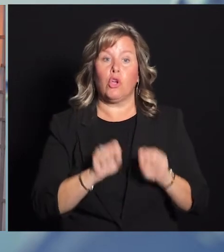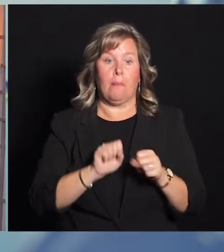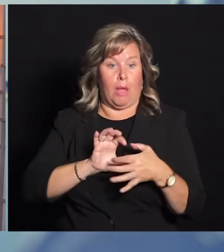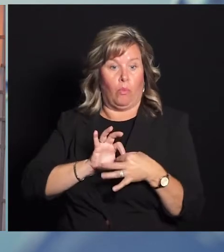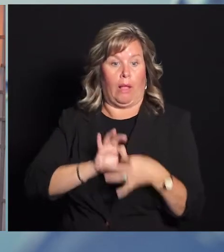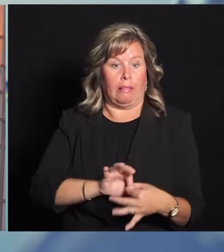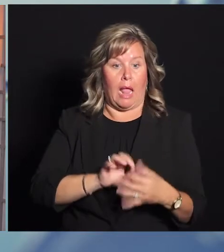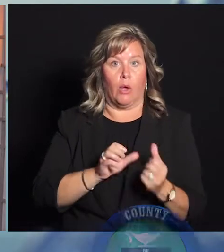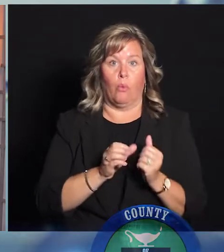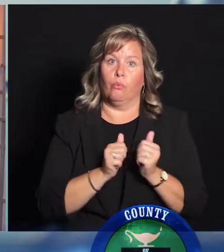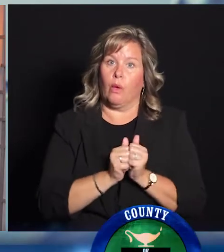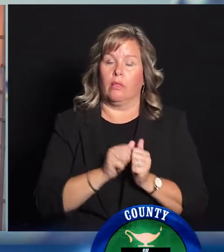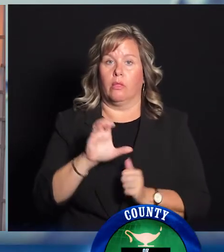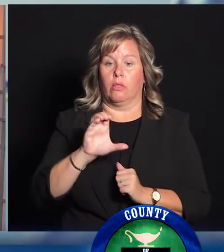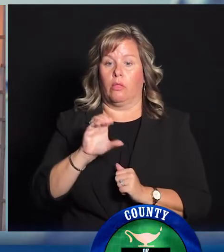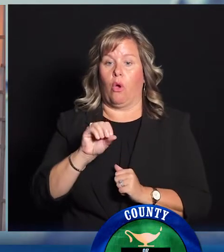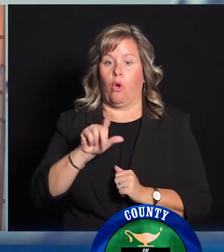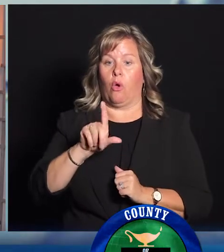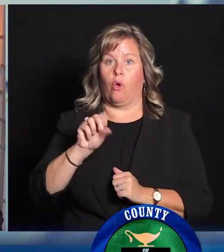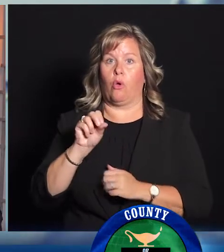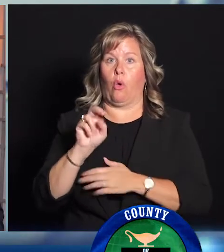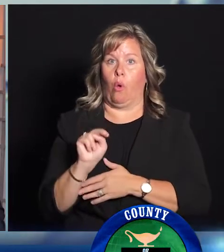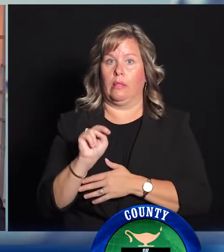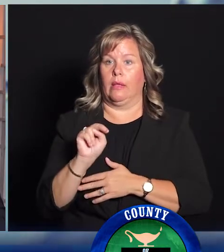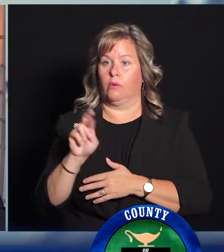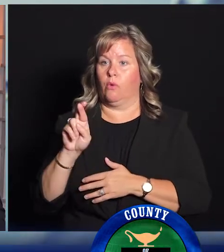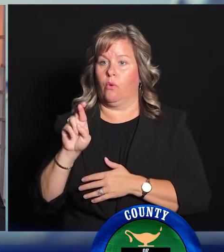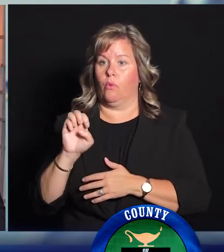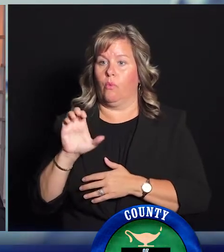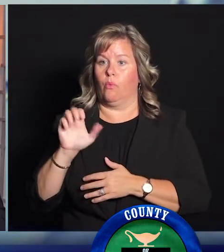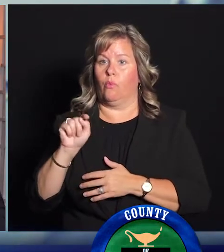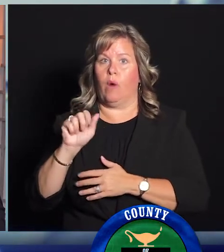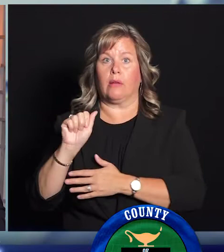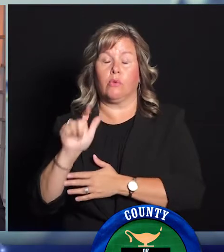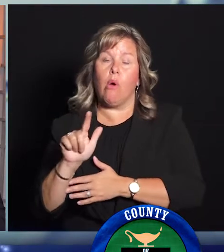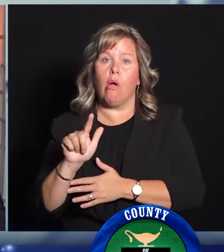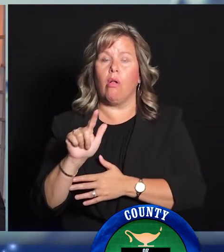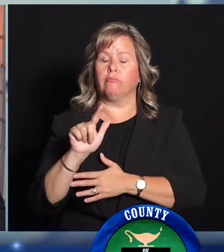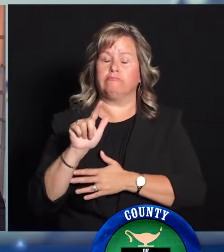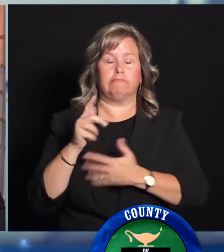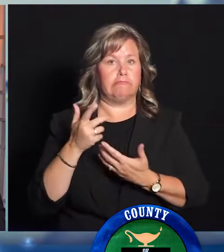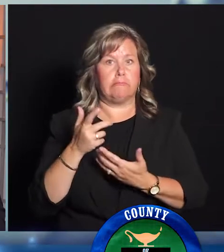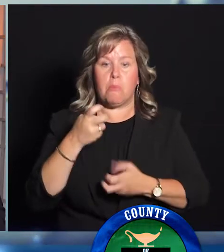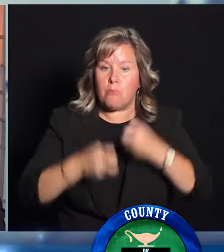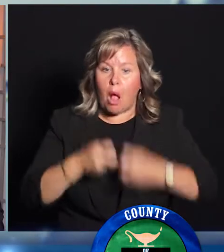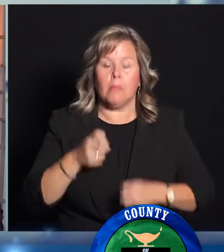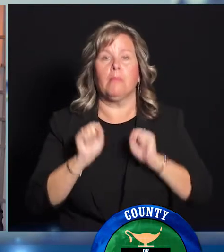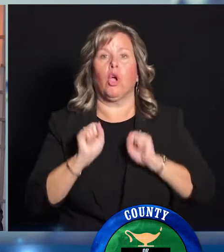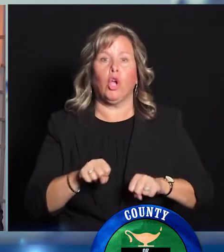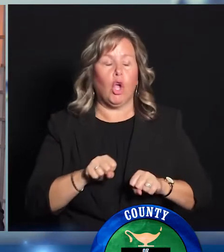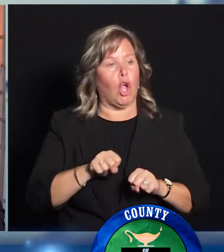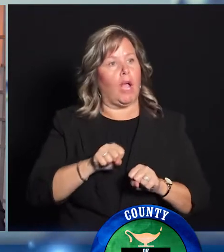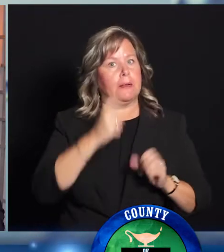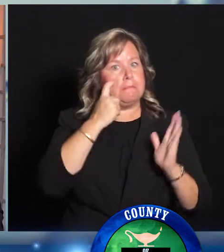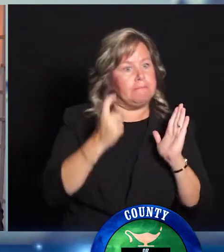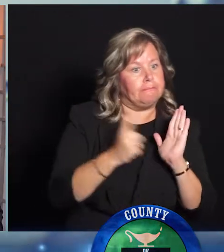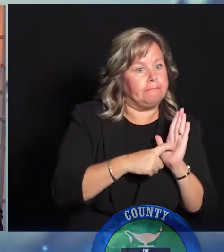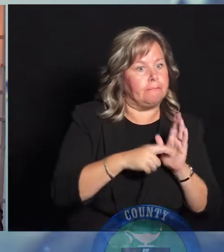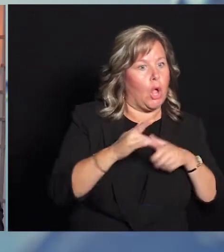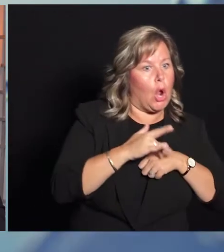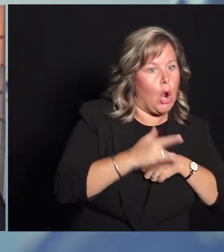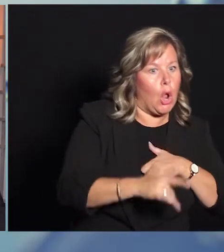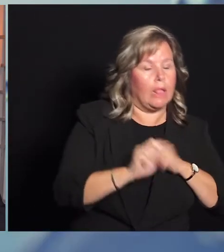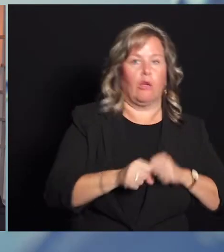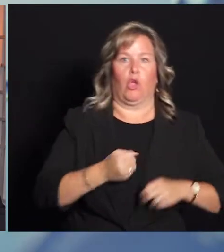to a colorectal problem that could be easily identified early on and a more severe problem can be